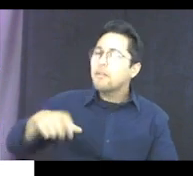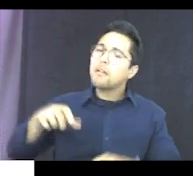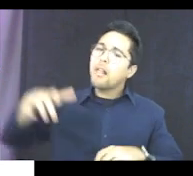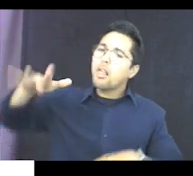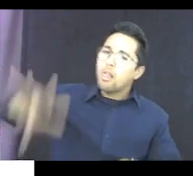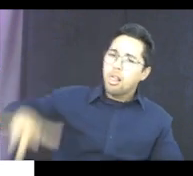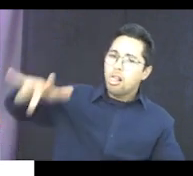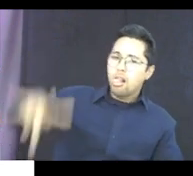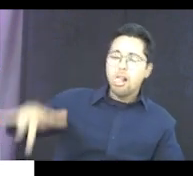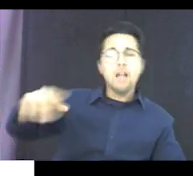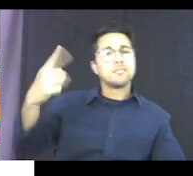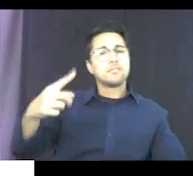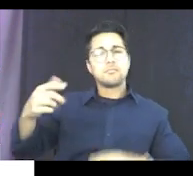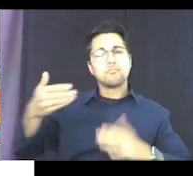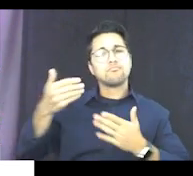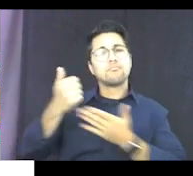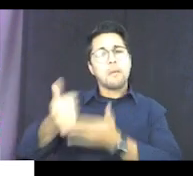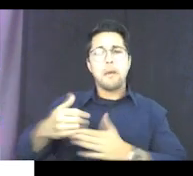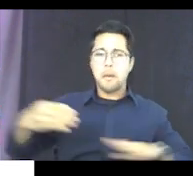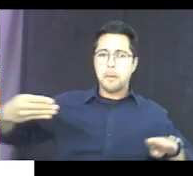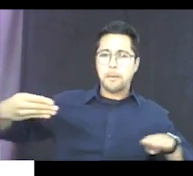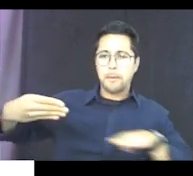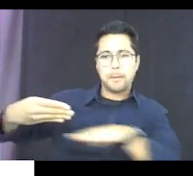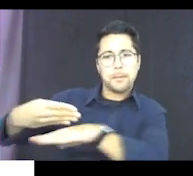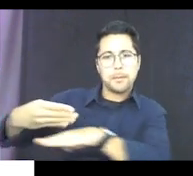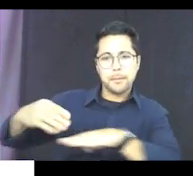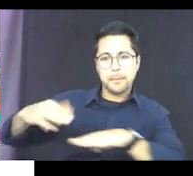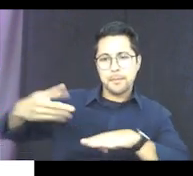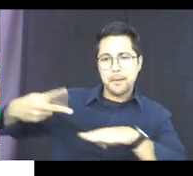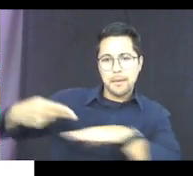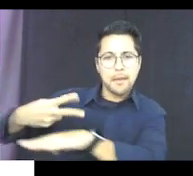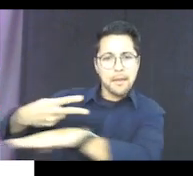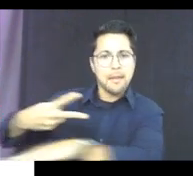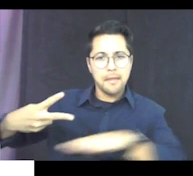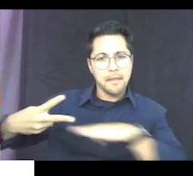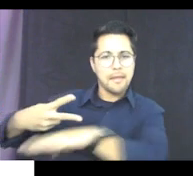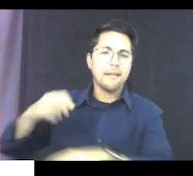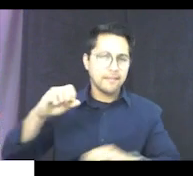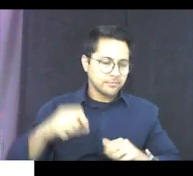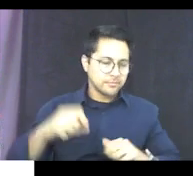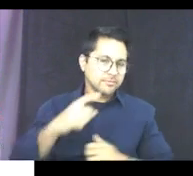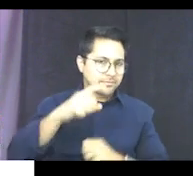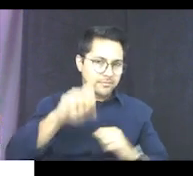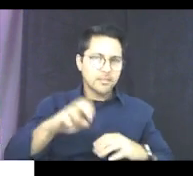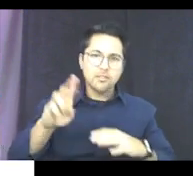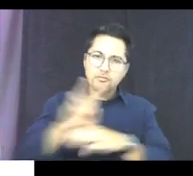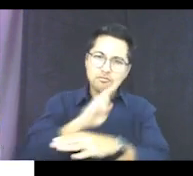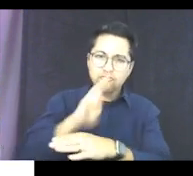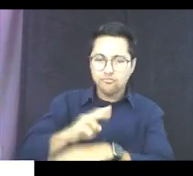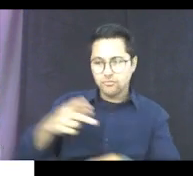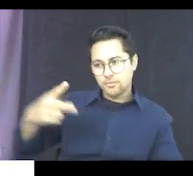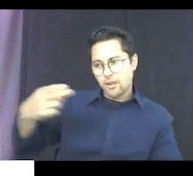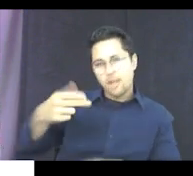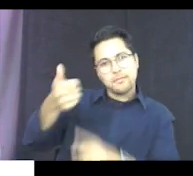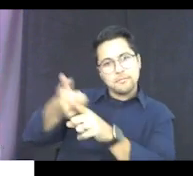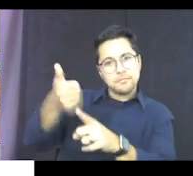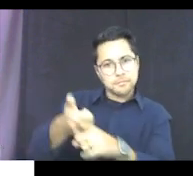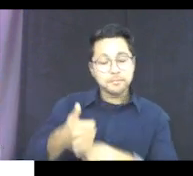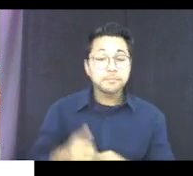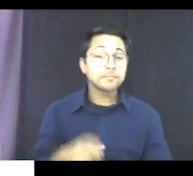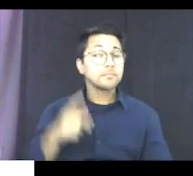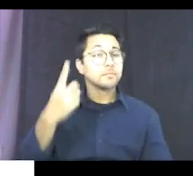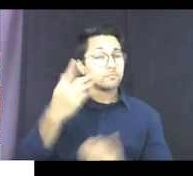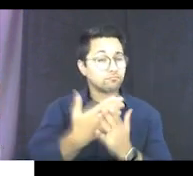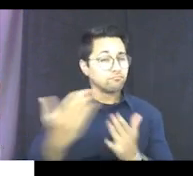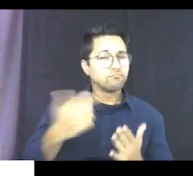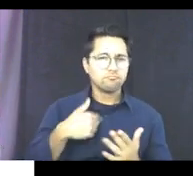can just press down. Someone can help them feed their paper through that so they can actually do the cutting themselves. One